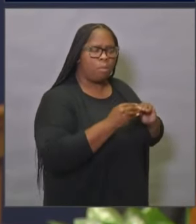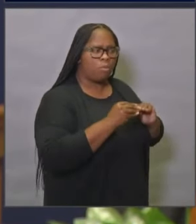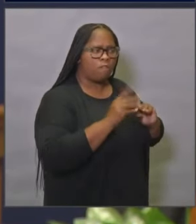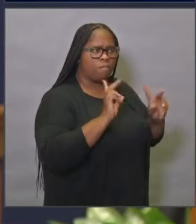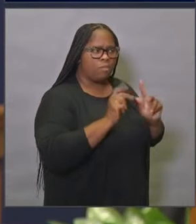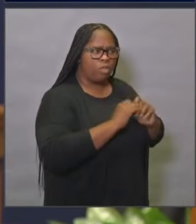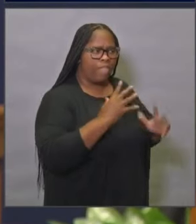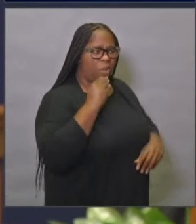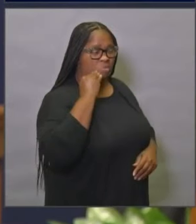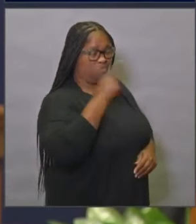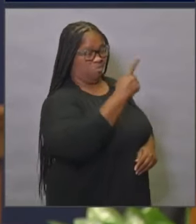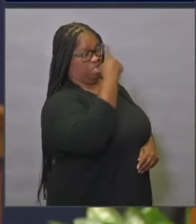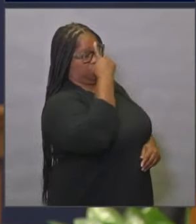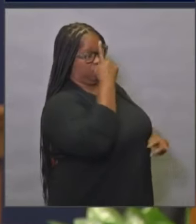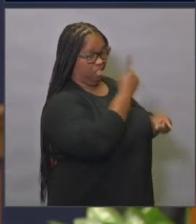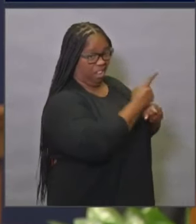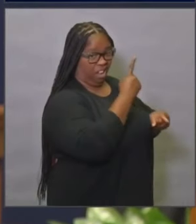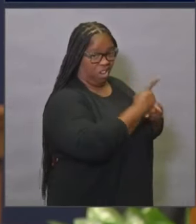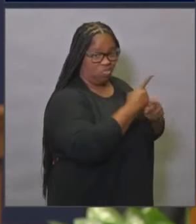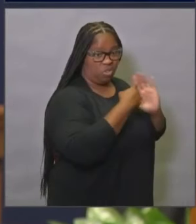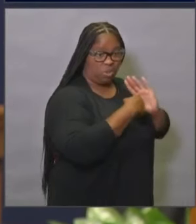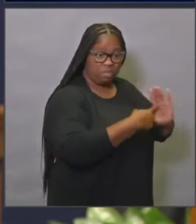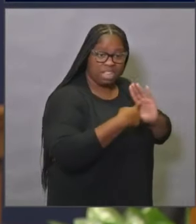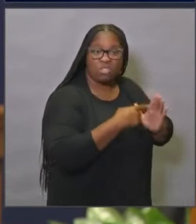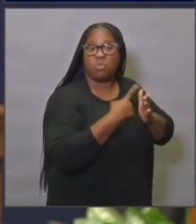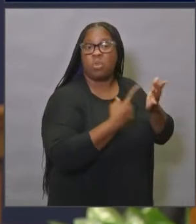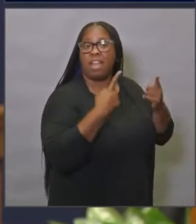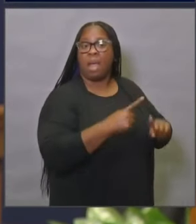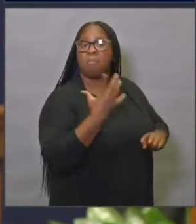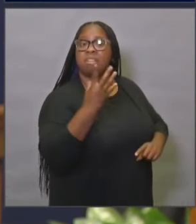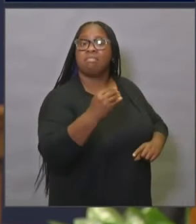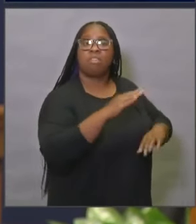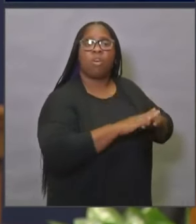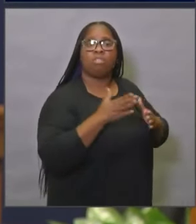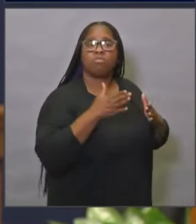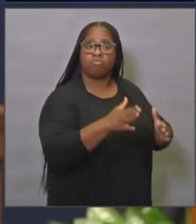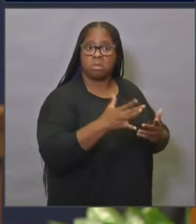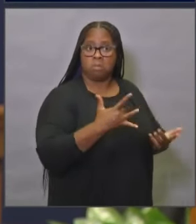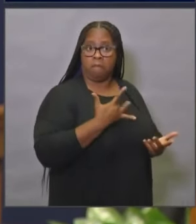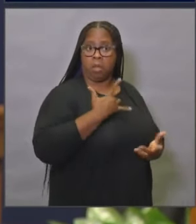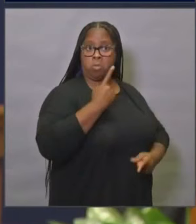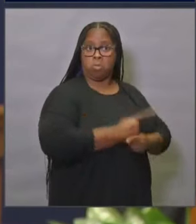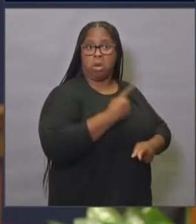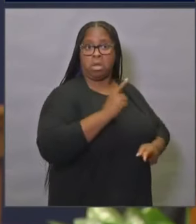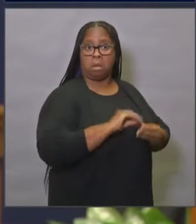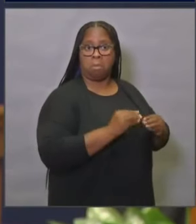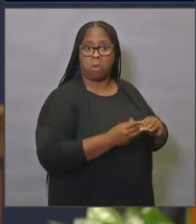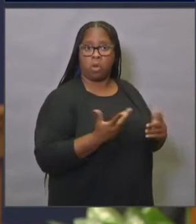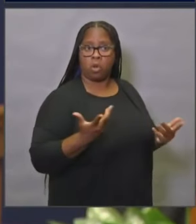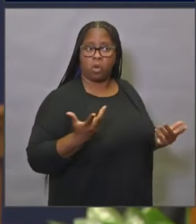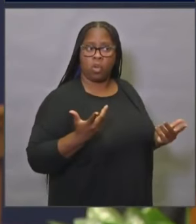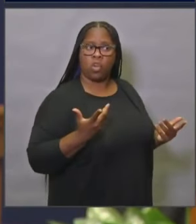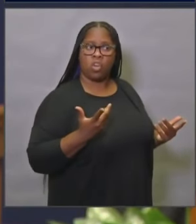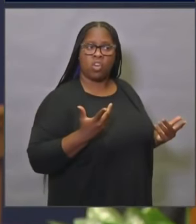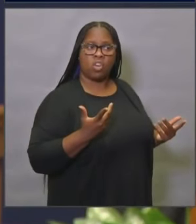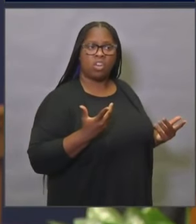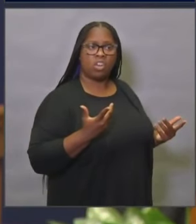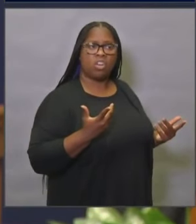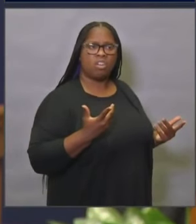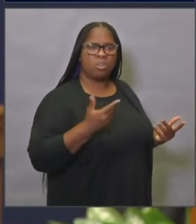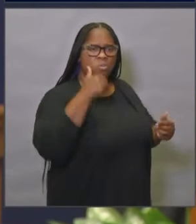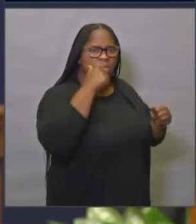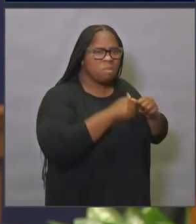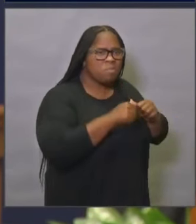that's an accurate representation of what's happening on the streets? You know, given the difficulties that was involved in